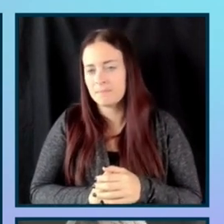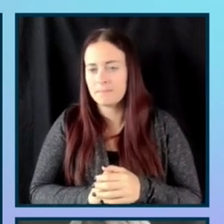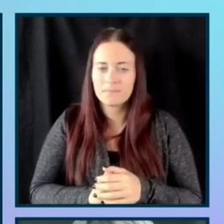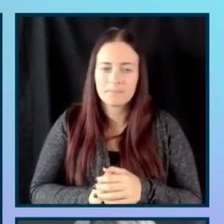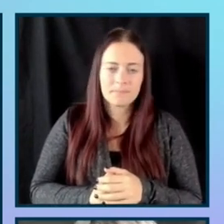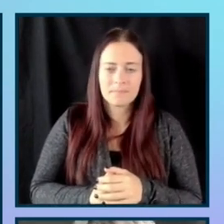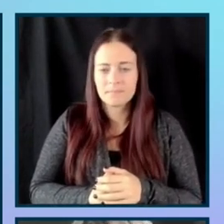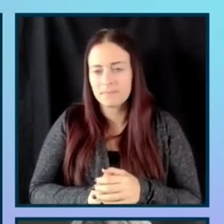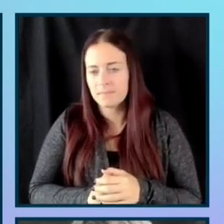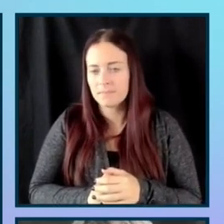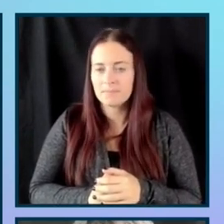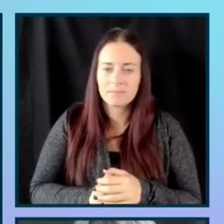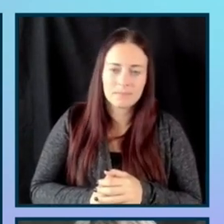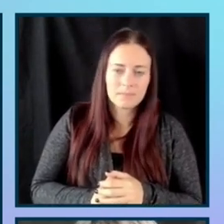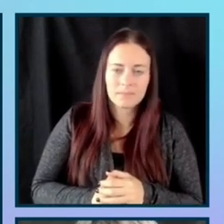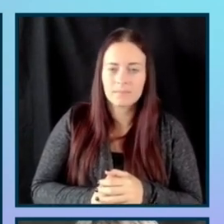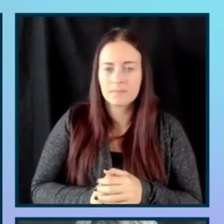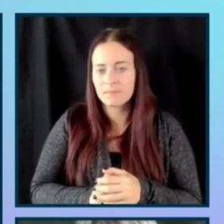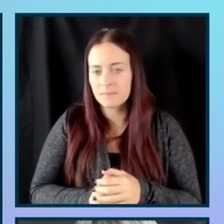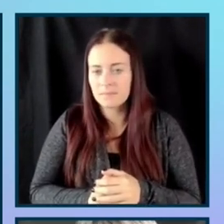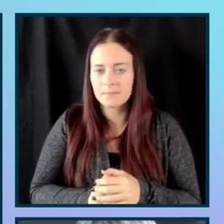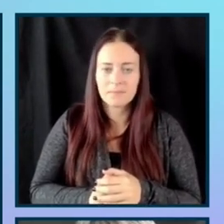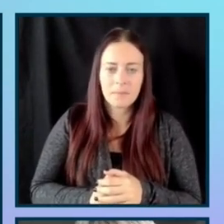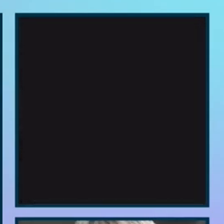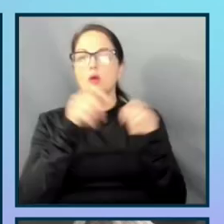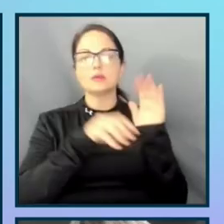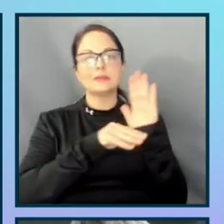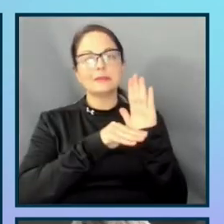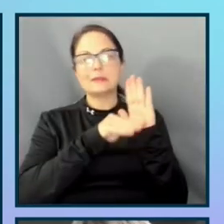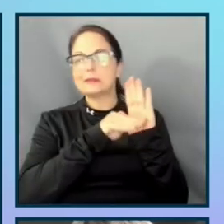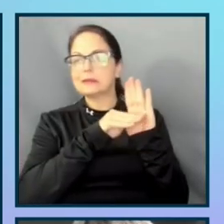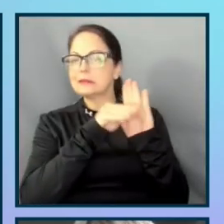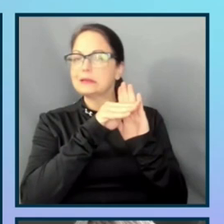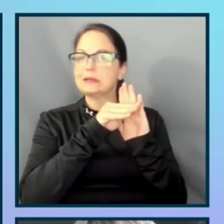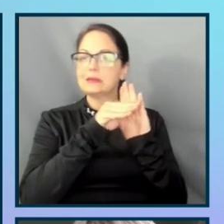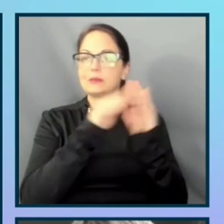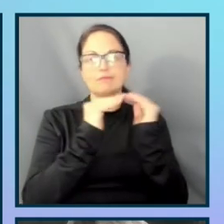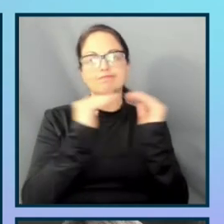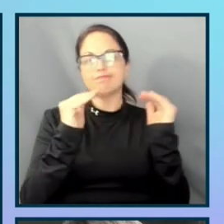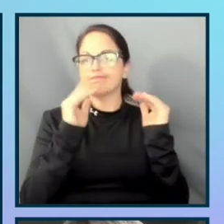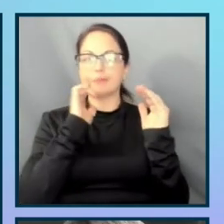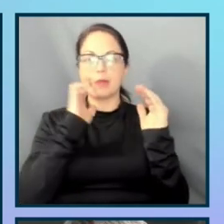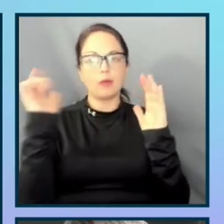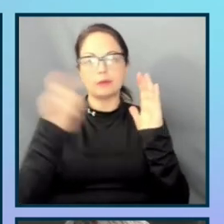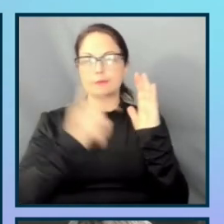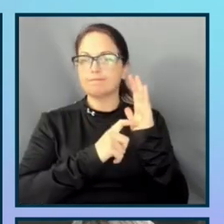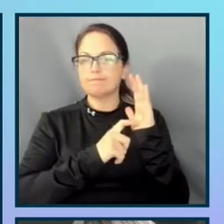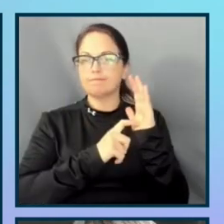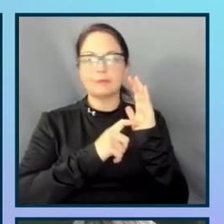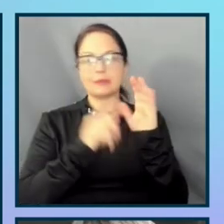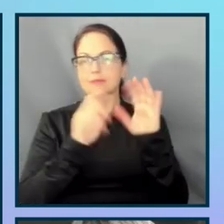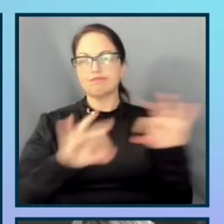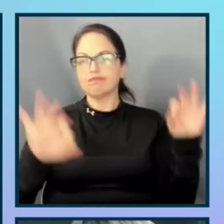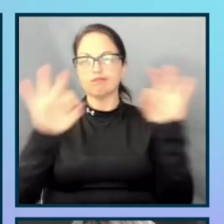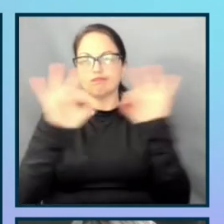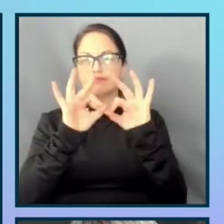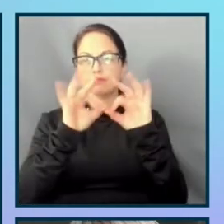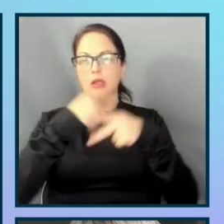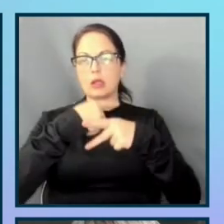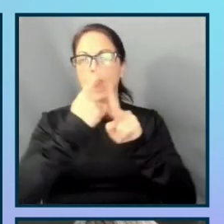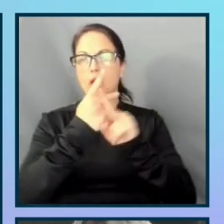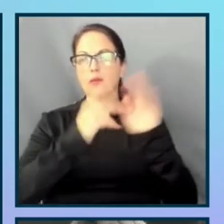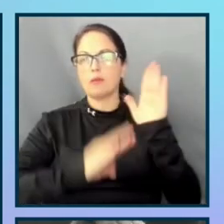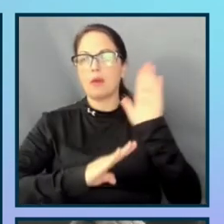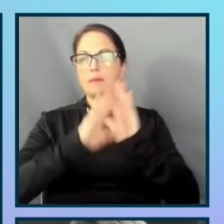unrecognized, the, the, the, most immature level it's unrecognized and it's not considered important in your product development life